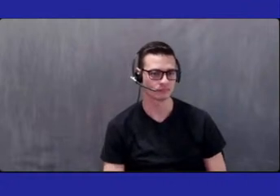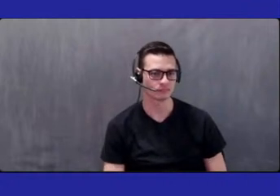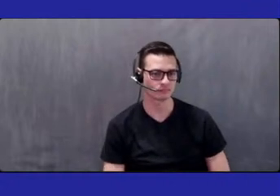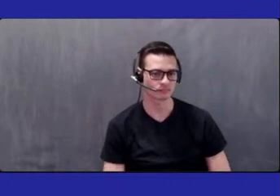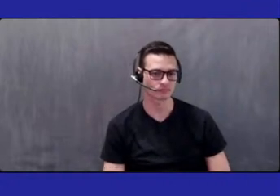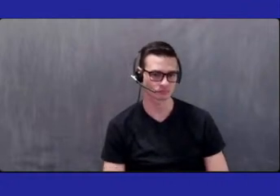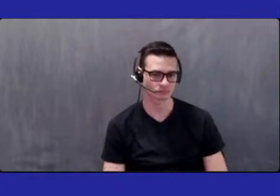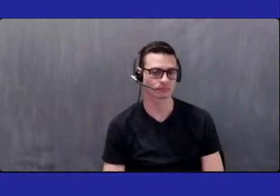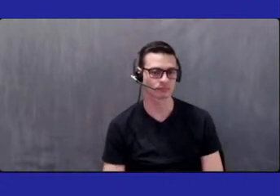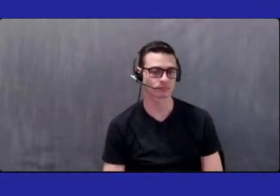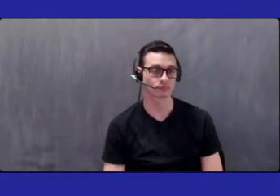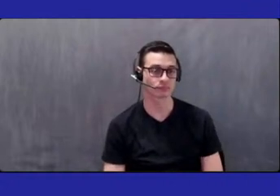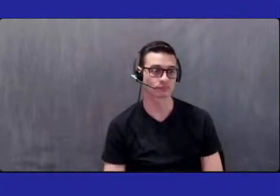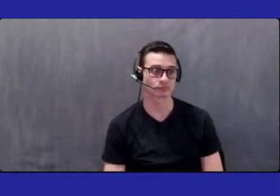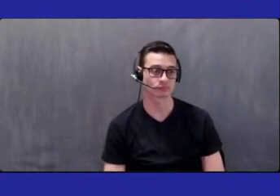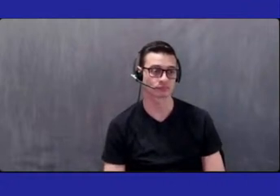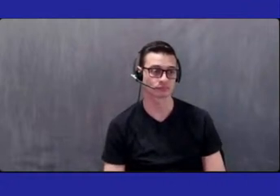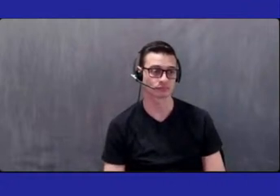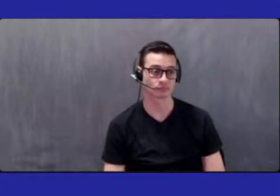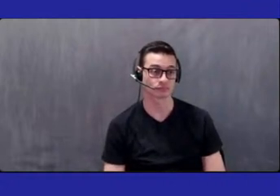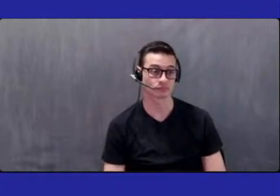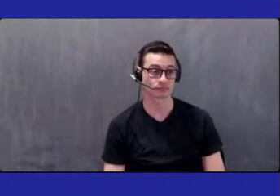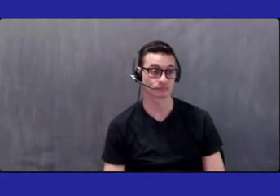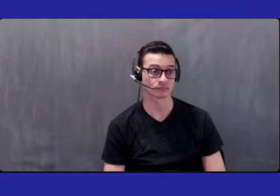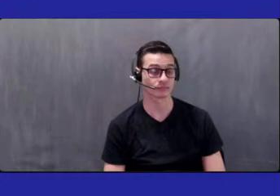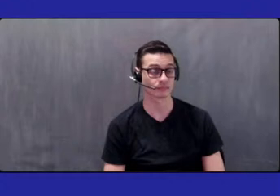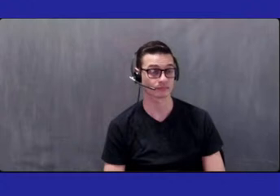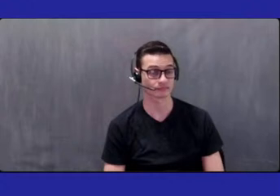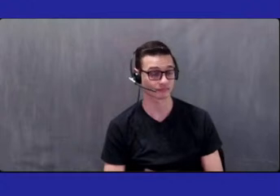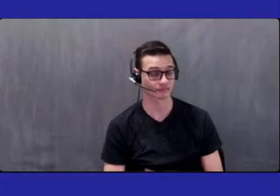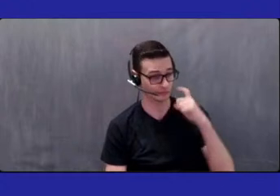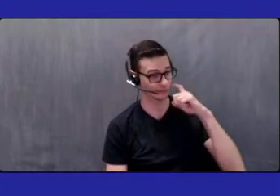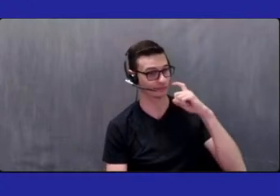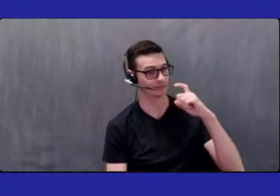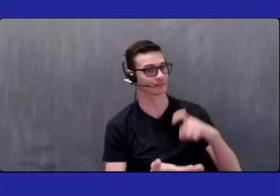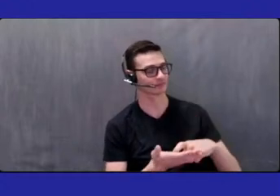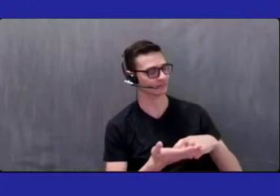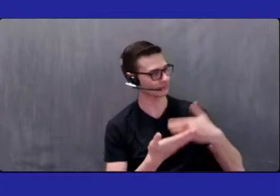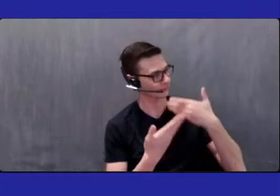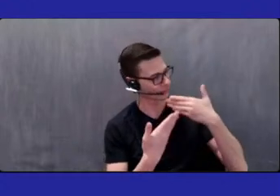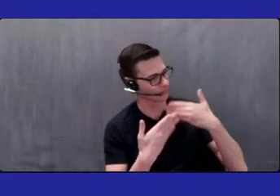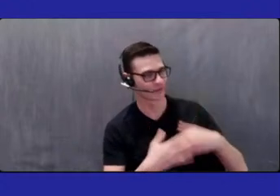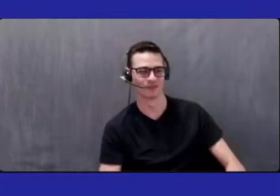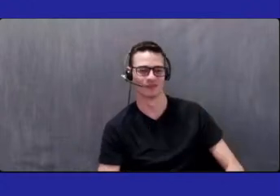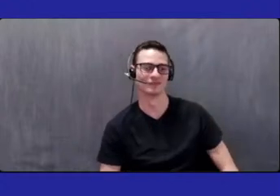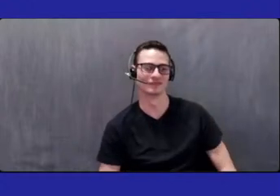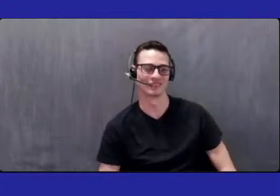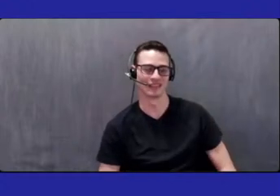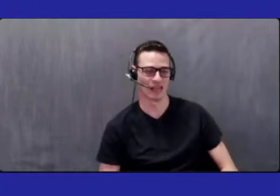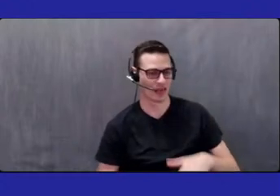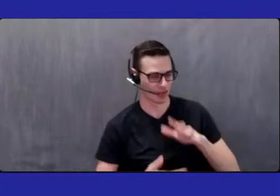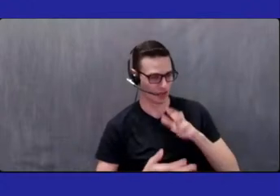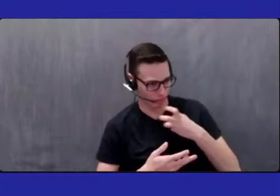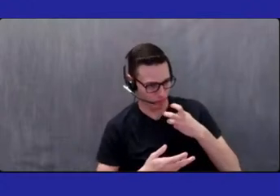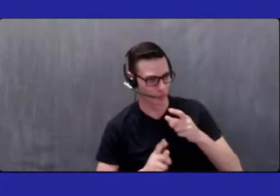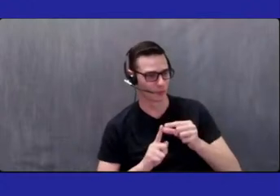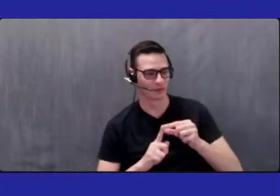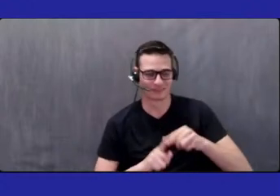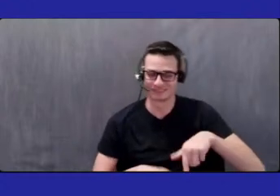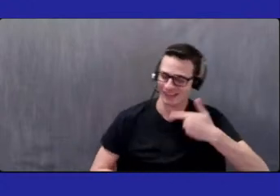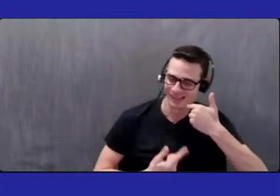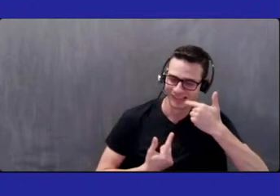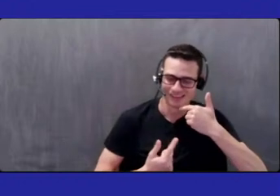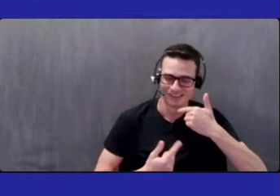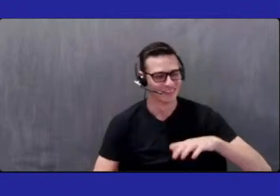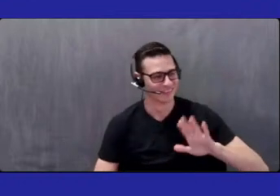A compliment. A compliment. Excuse me. Acknowledgements. That's all right. That's all right. We